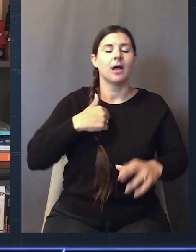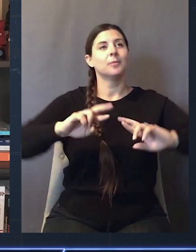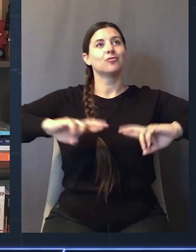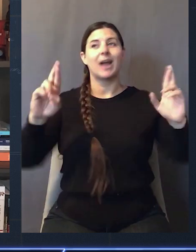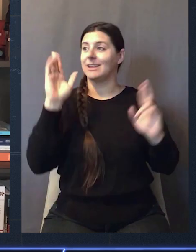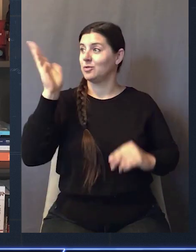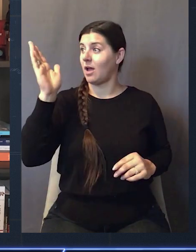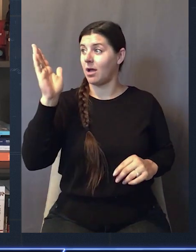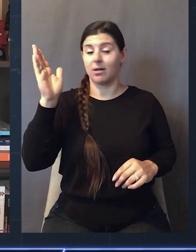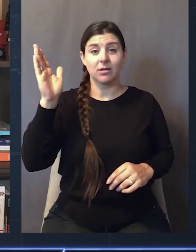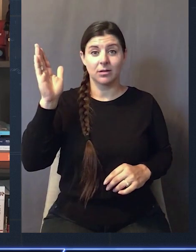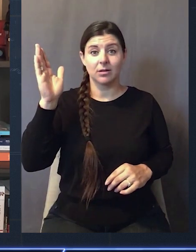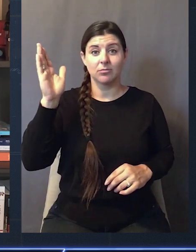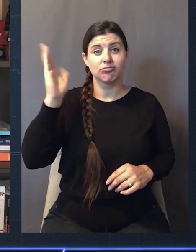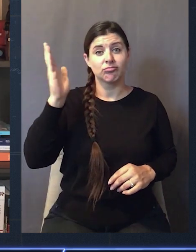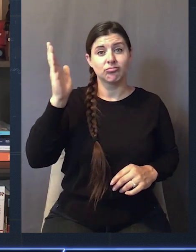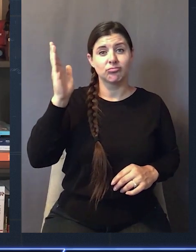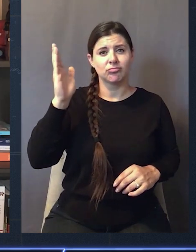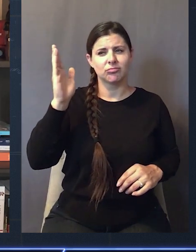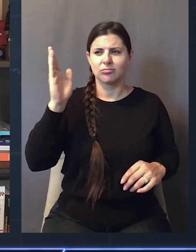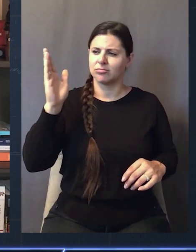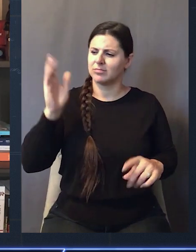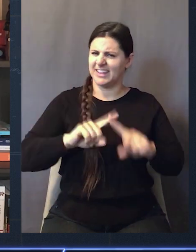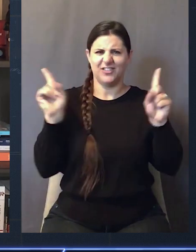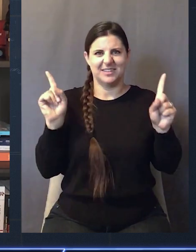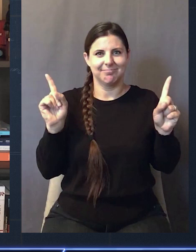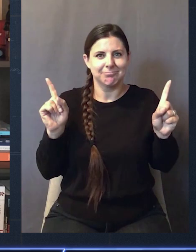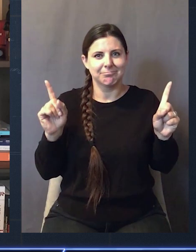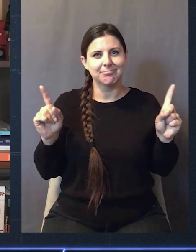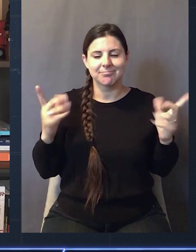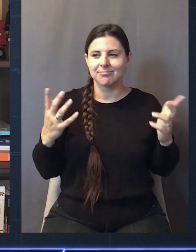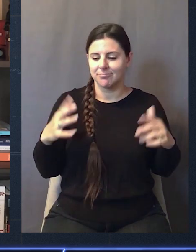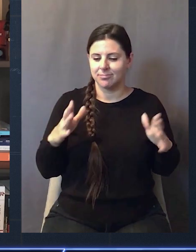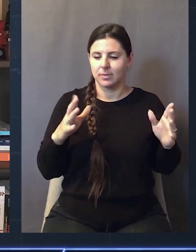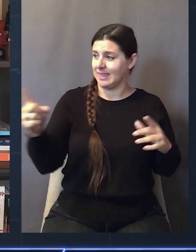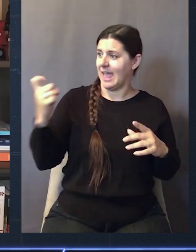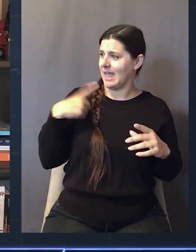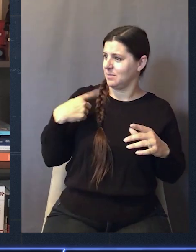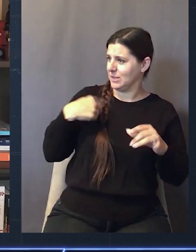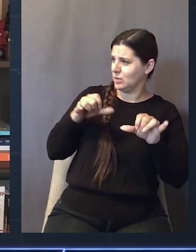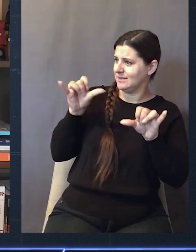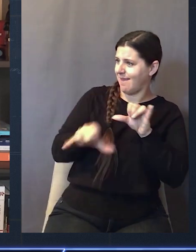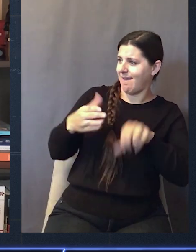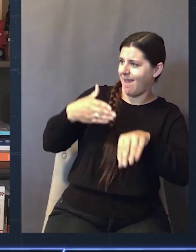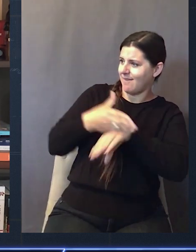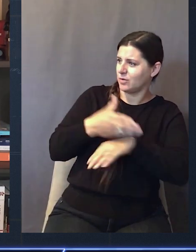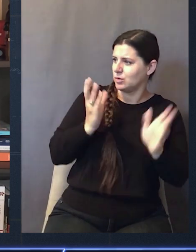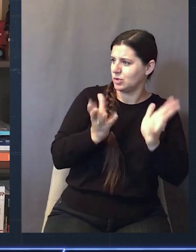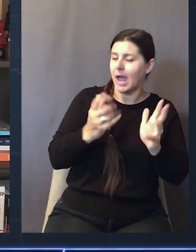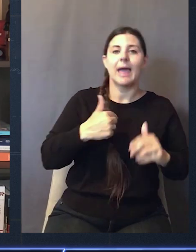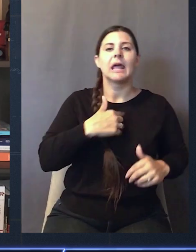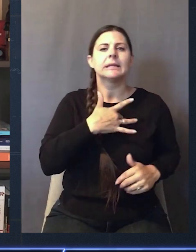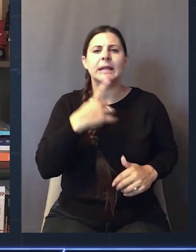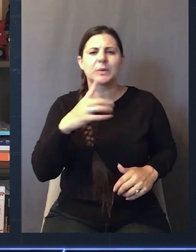and get there just a little bit late. I'm ready to talk as usual. And I give my presentation, but this time things are going to be a little bit different.